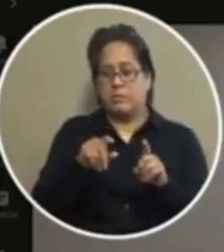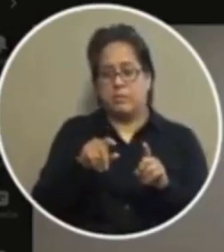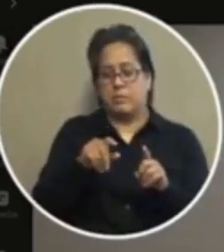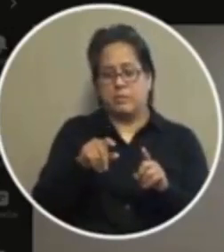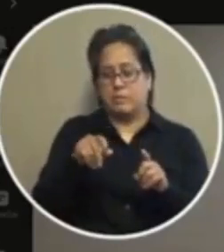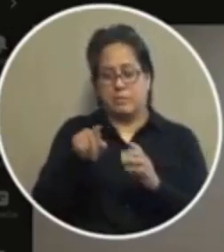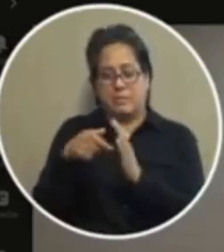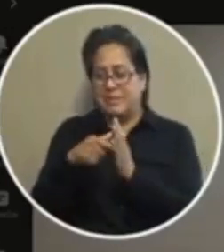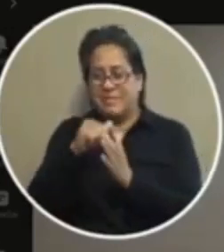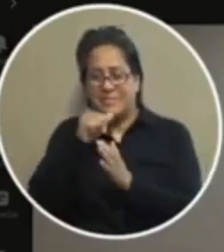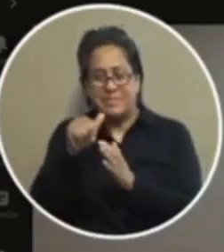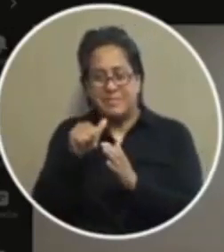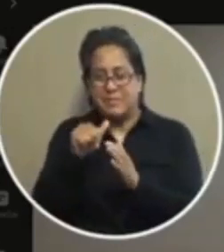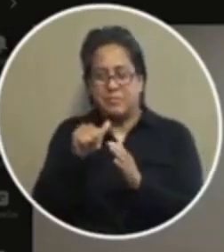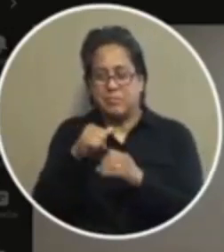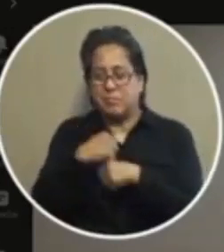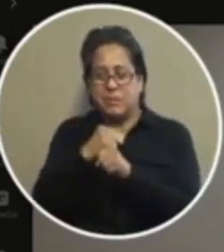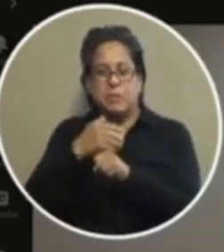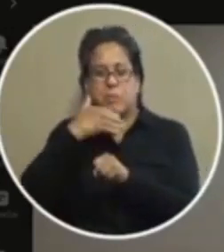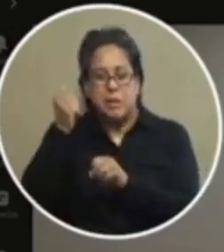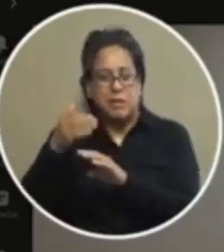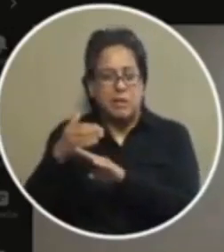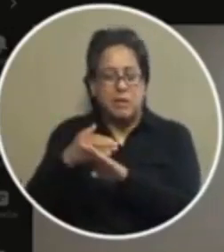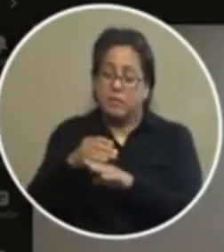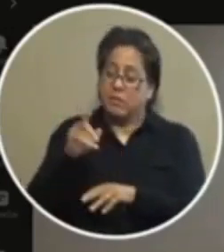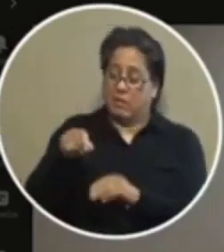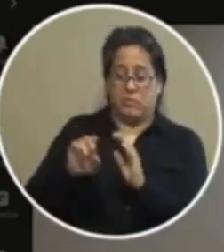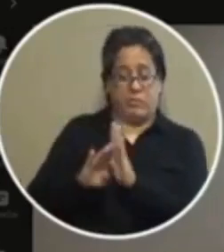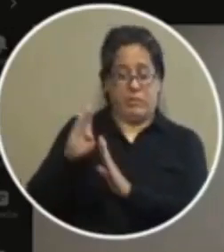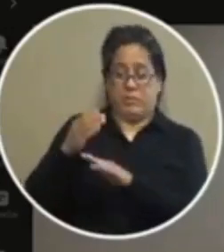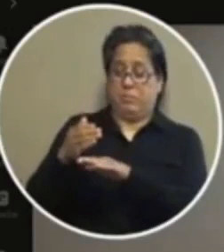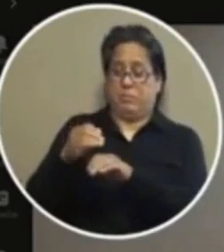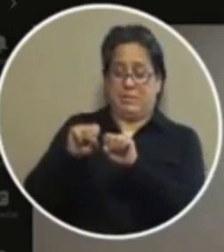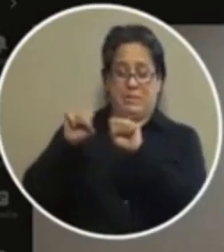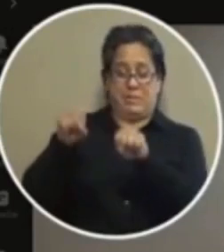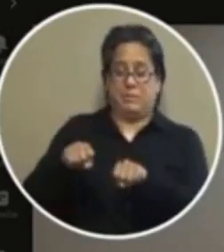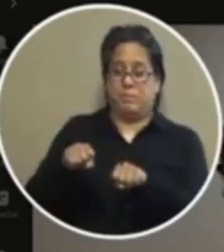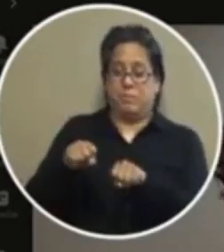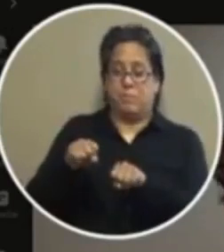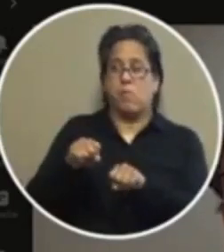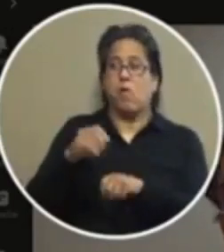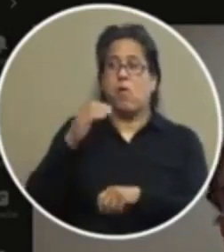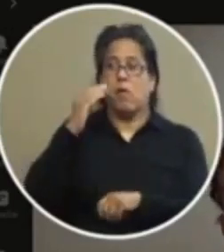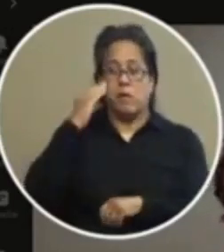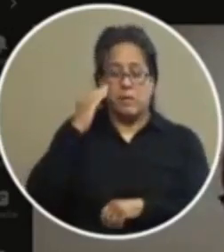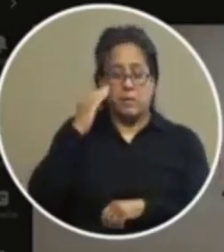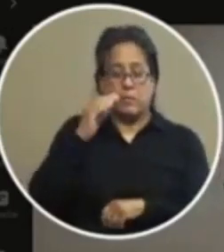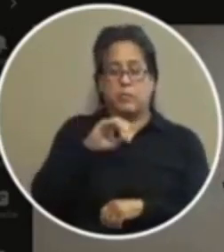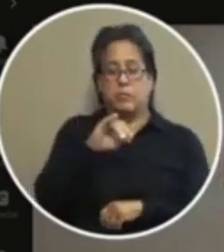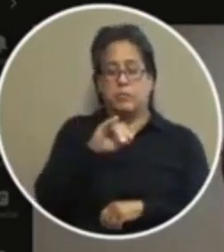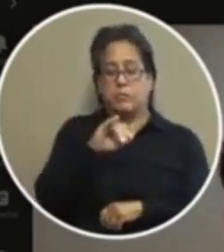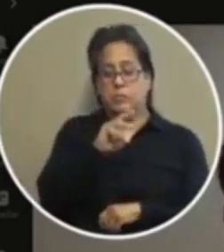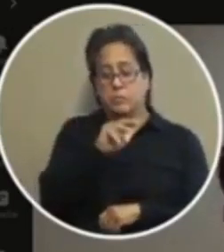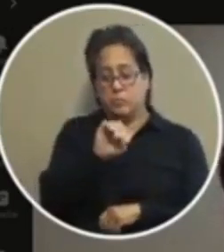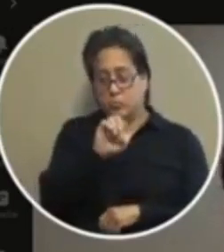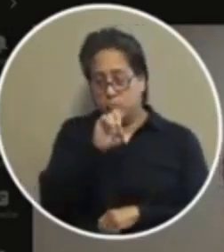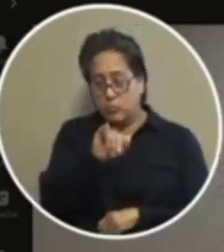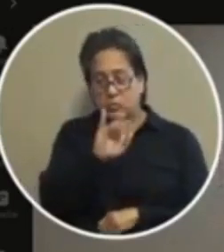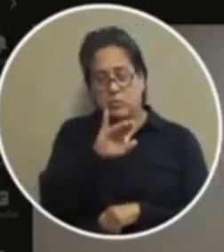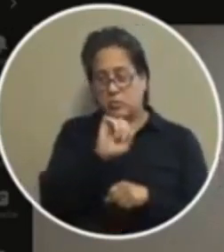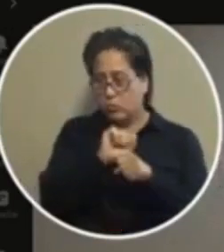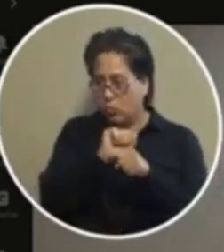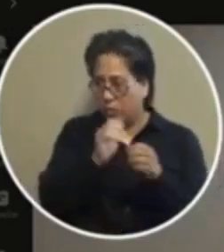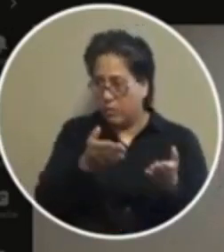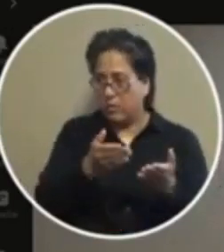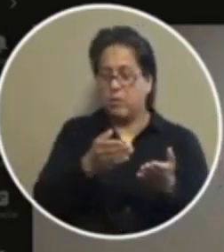all right and you will have to develop a system it's not i know that joe joe moody he worked here and i